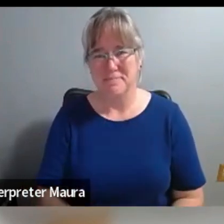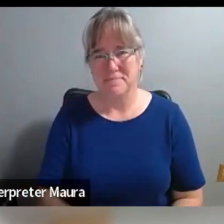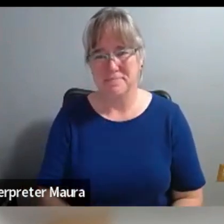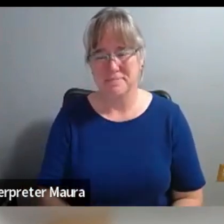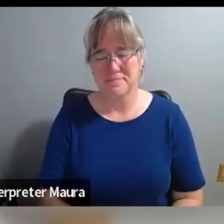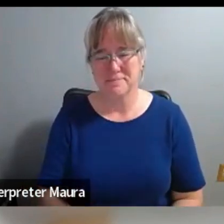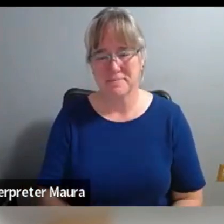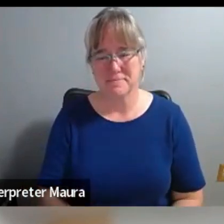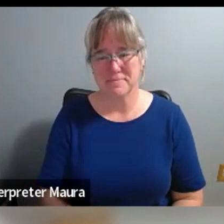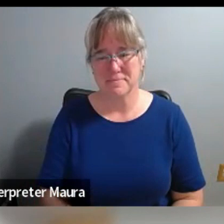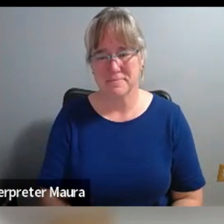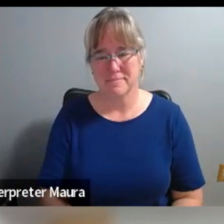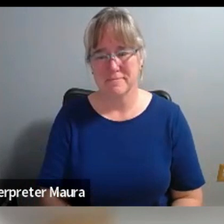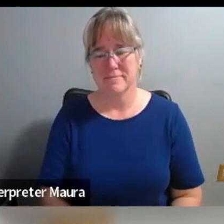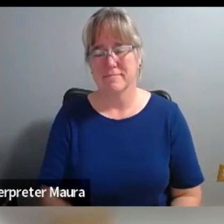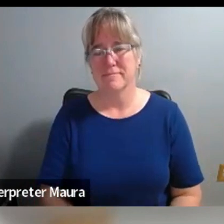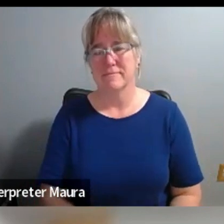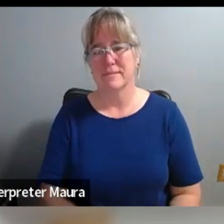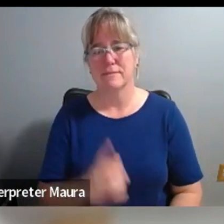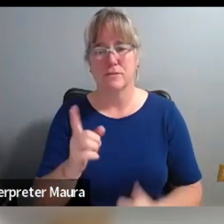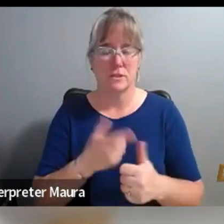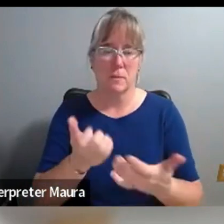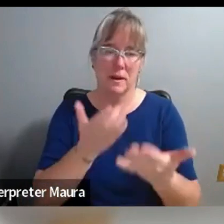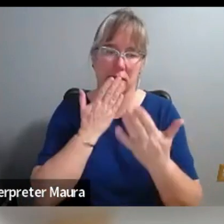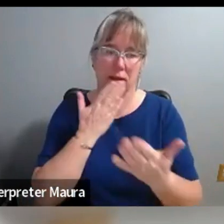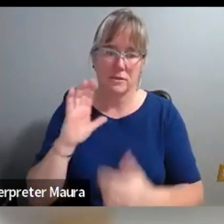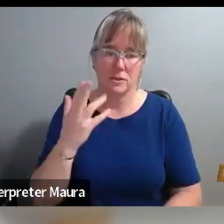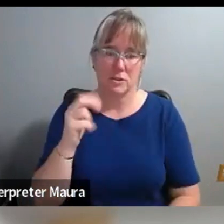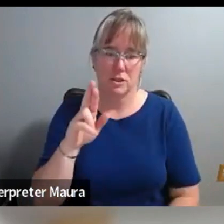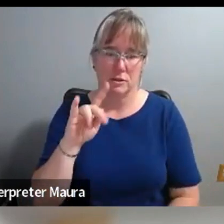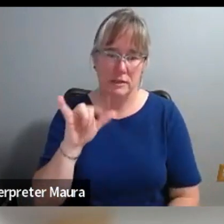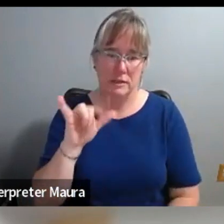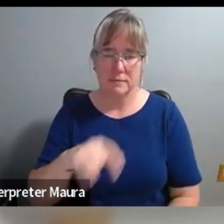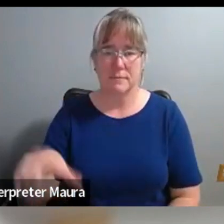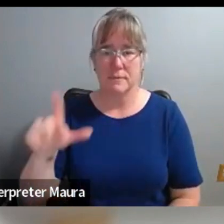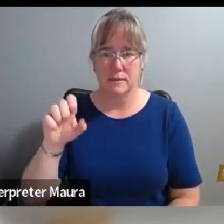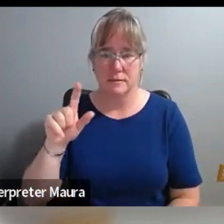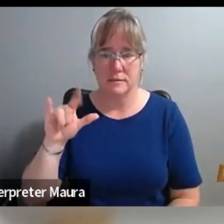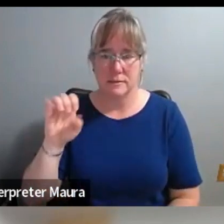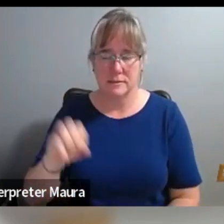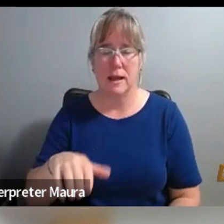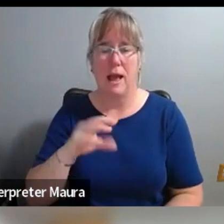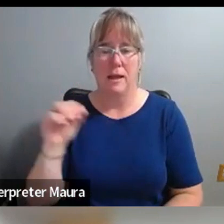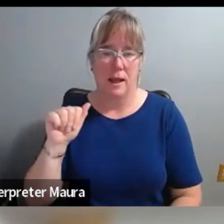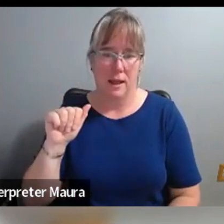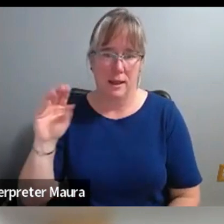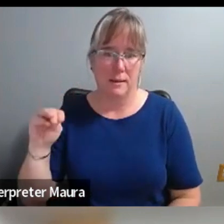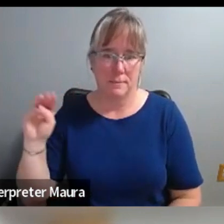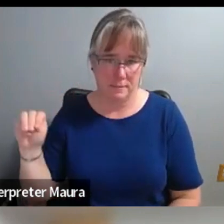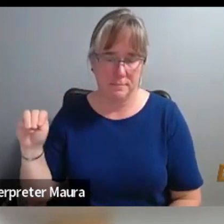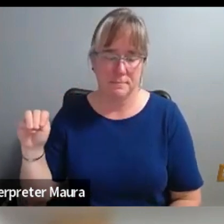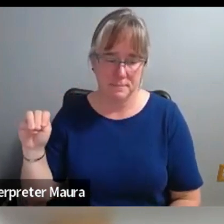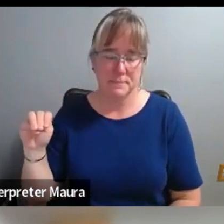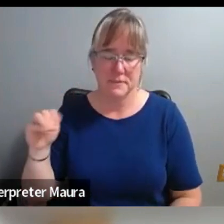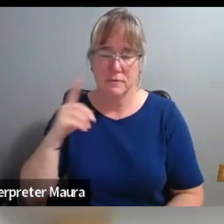So I wanted to extend so much thanks to Charity and to Leslie and to the Association of Midwest Mediums for